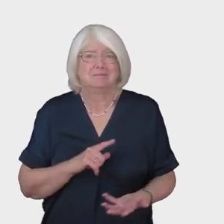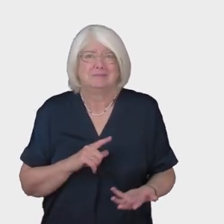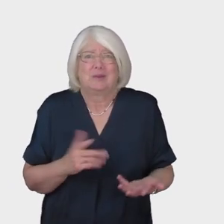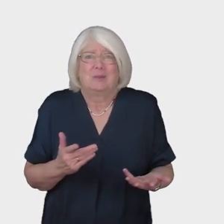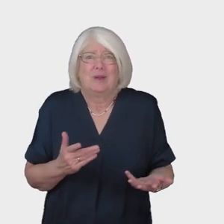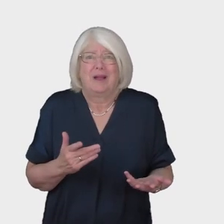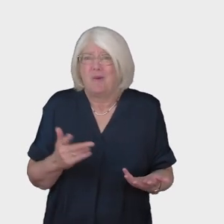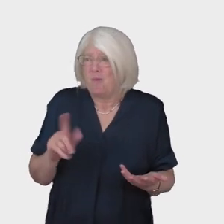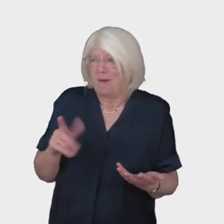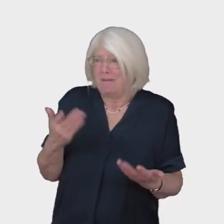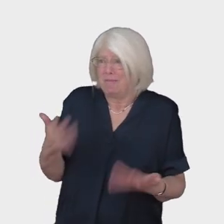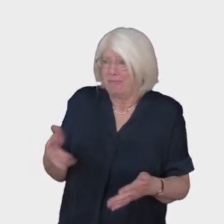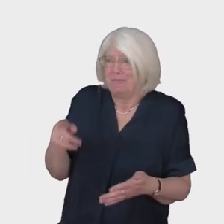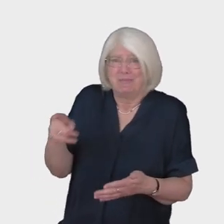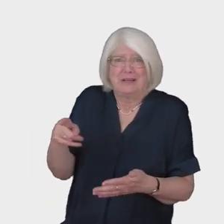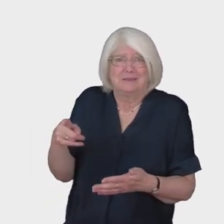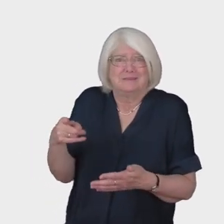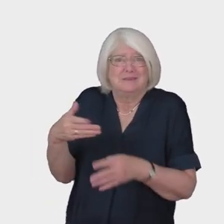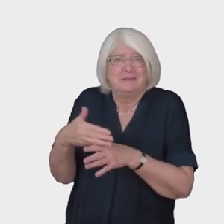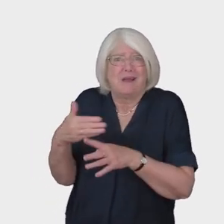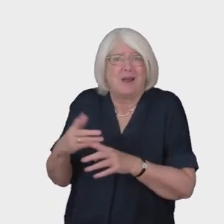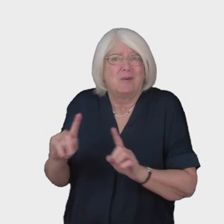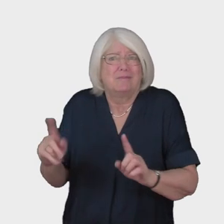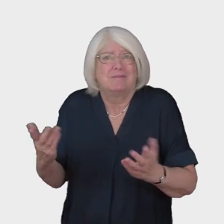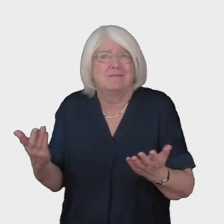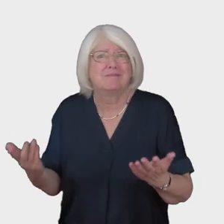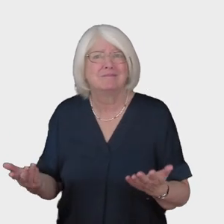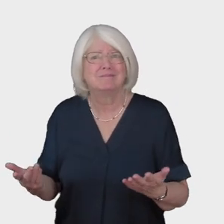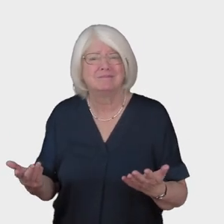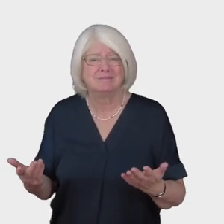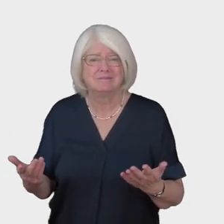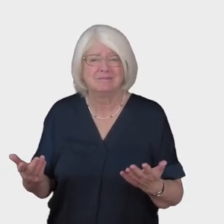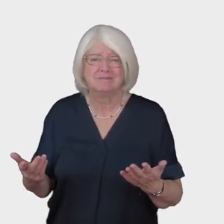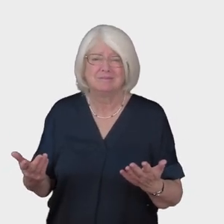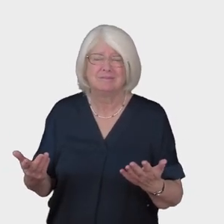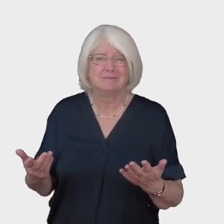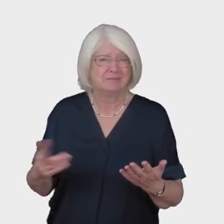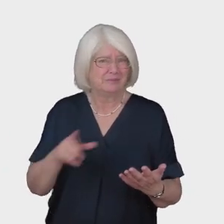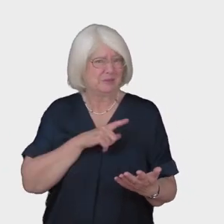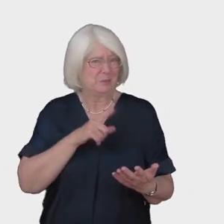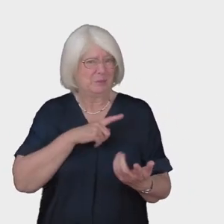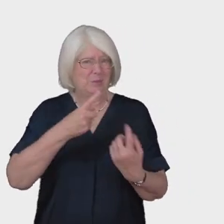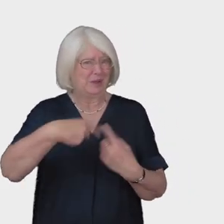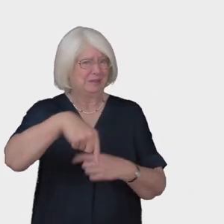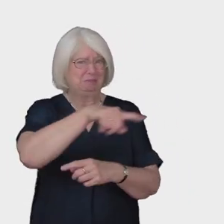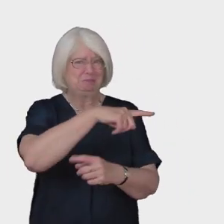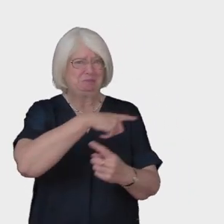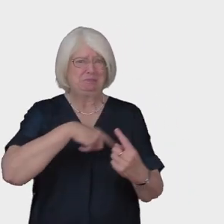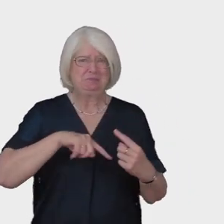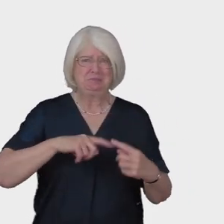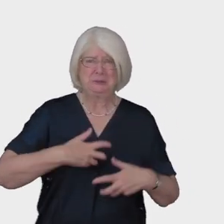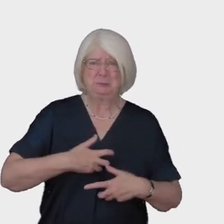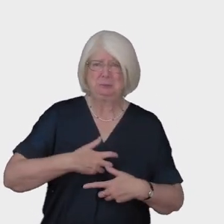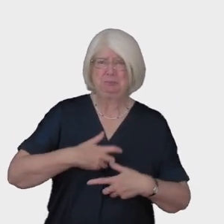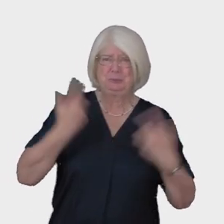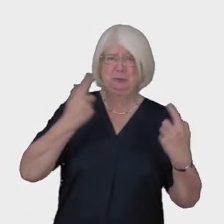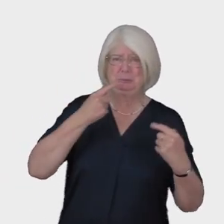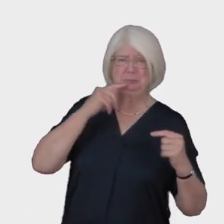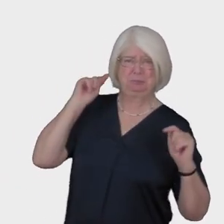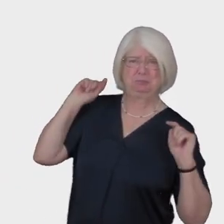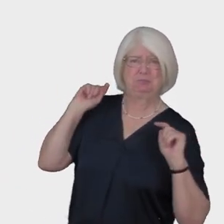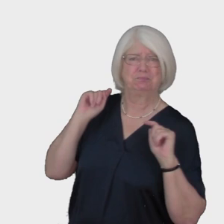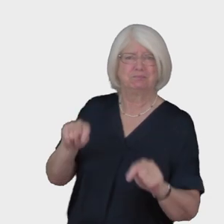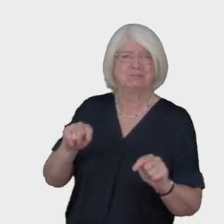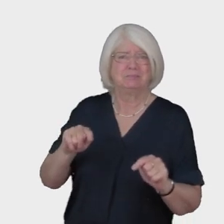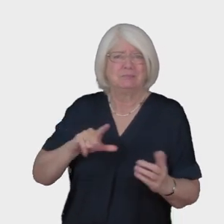why what hath my Lord done what makes